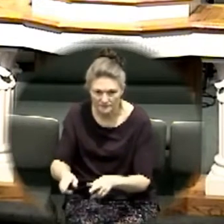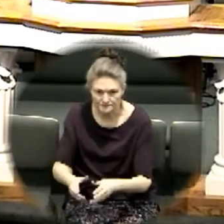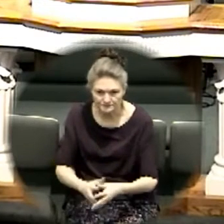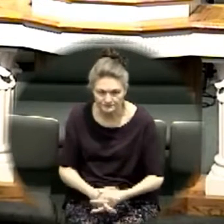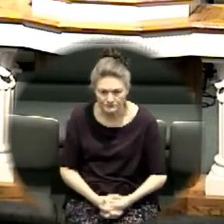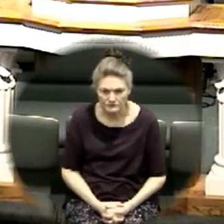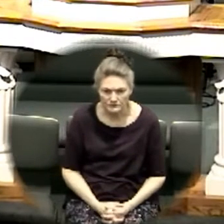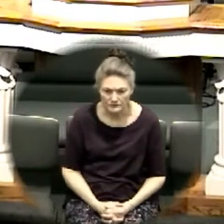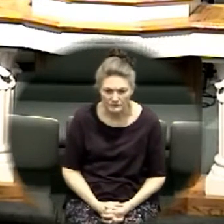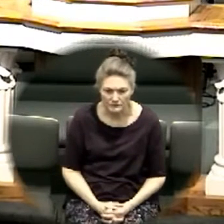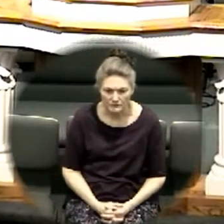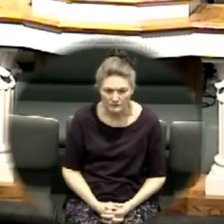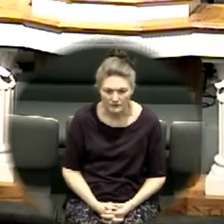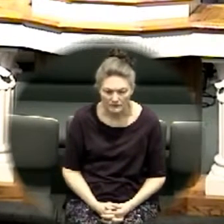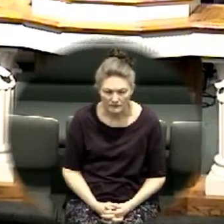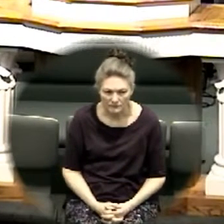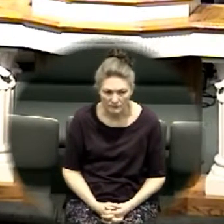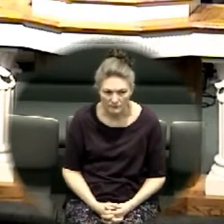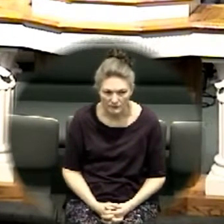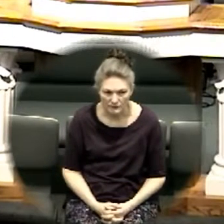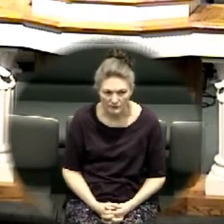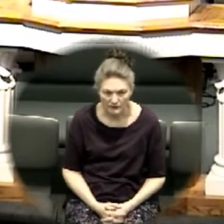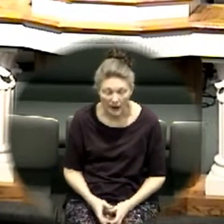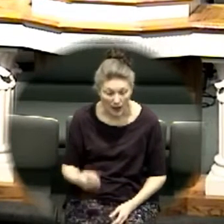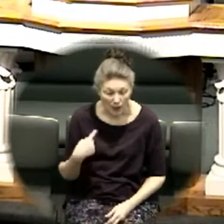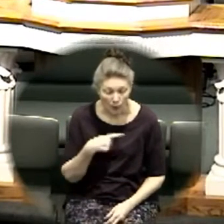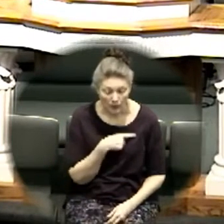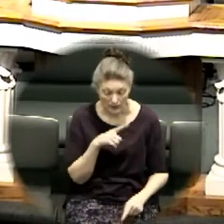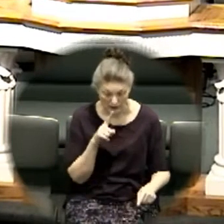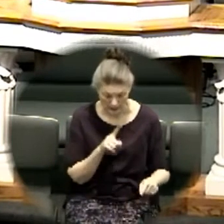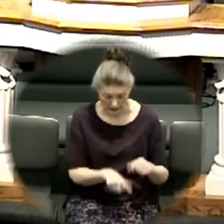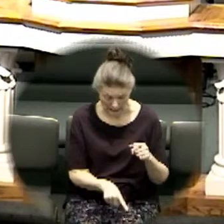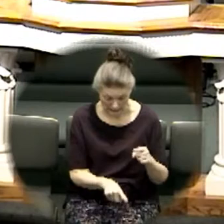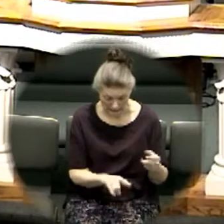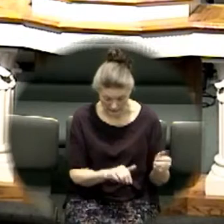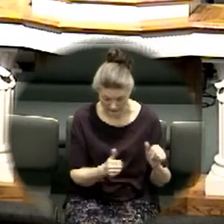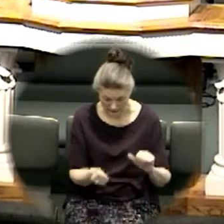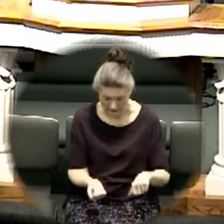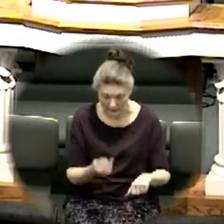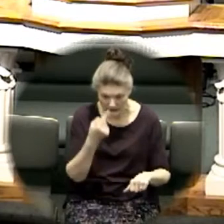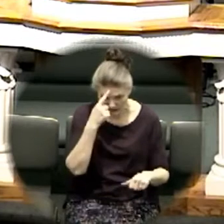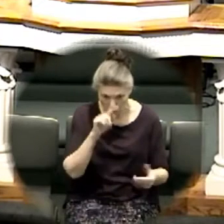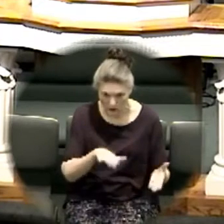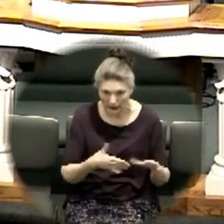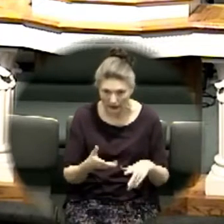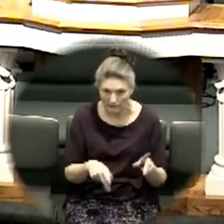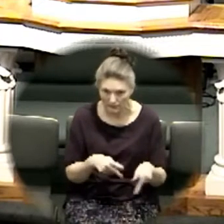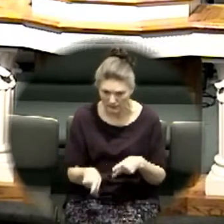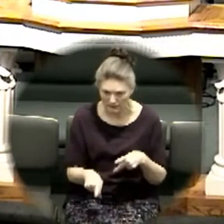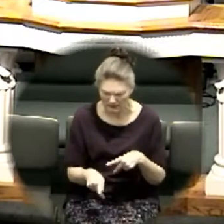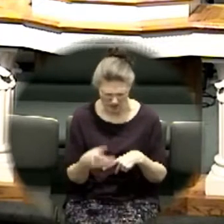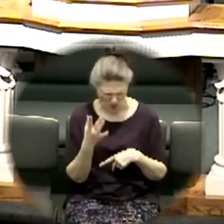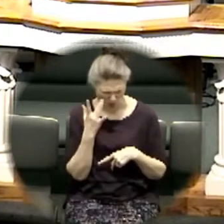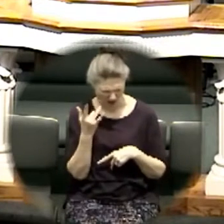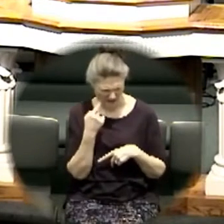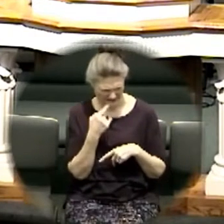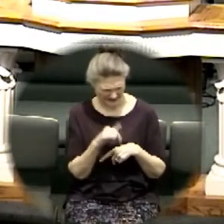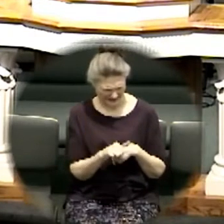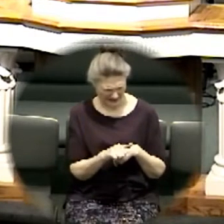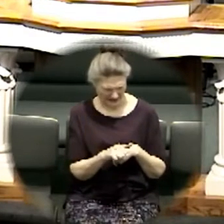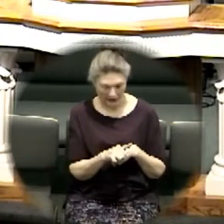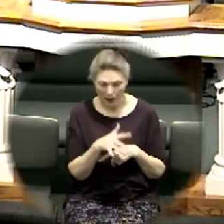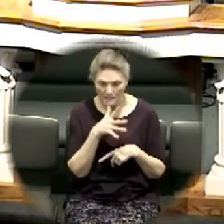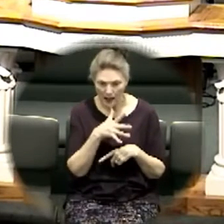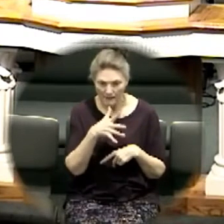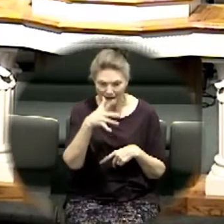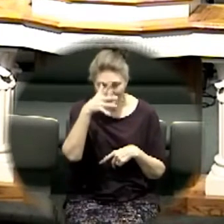we can't be baptized for the dead why do i say that nor can our parents